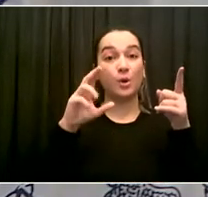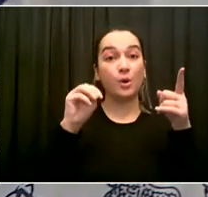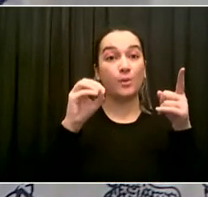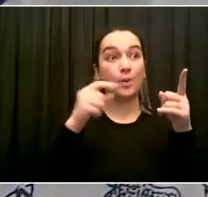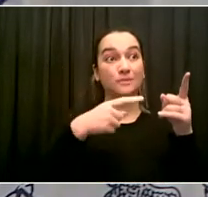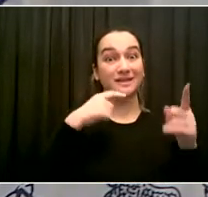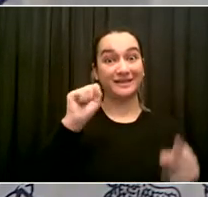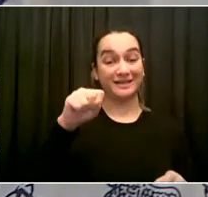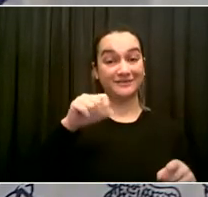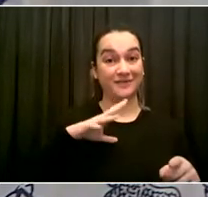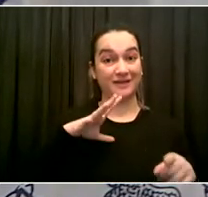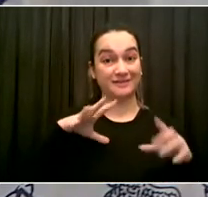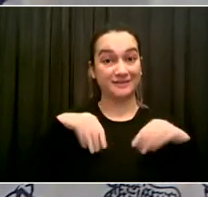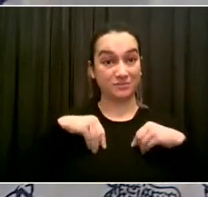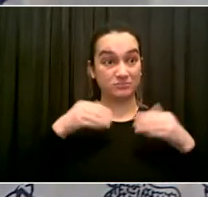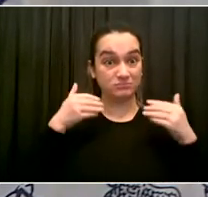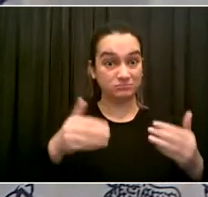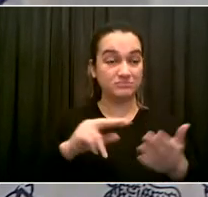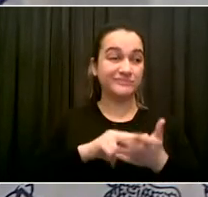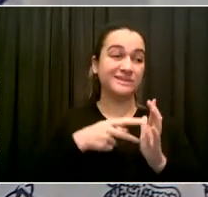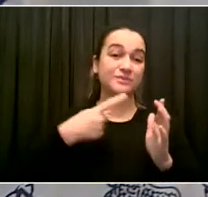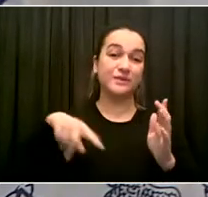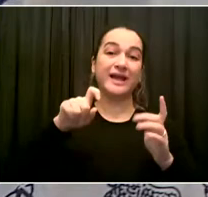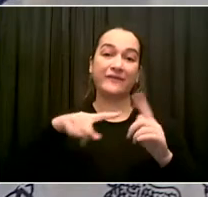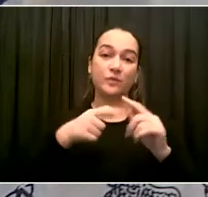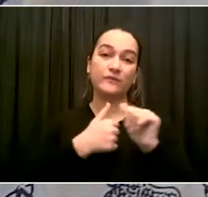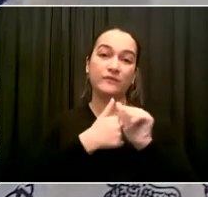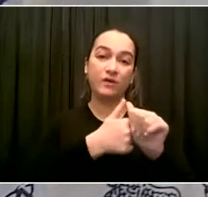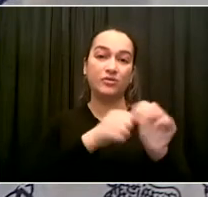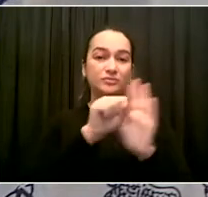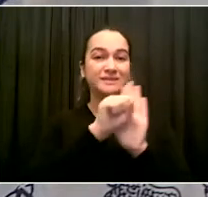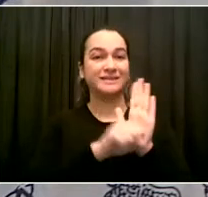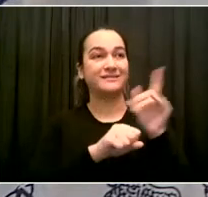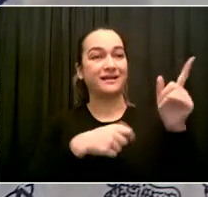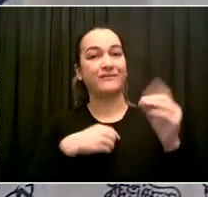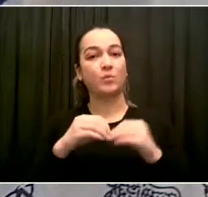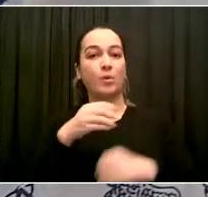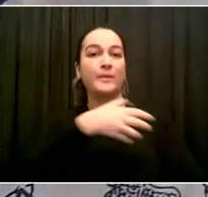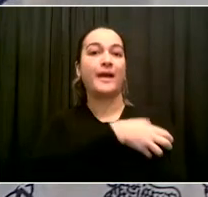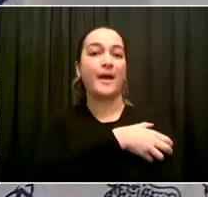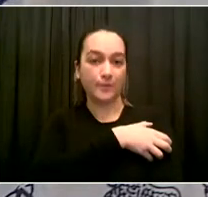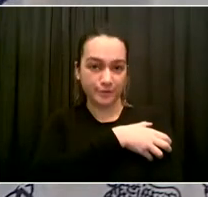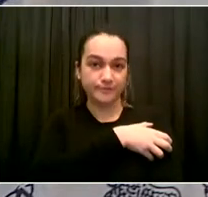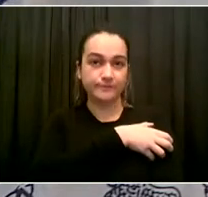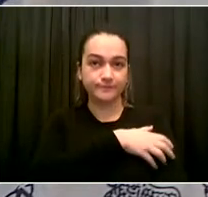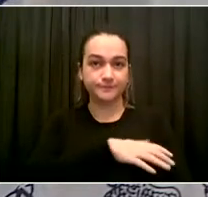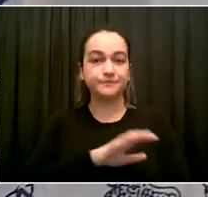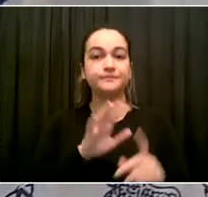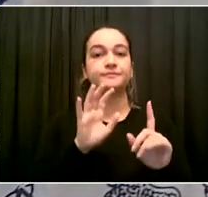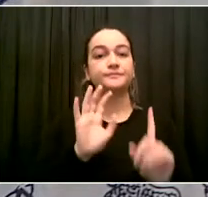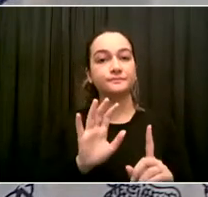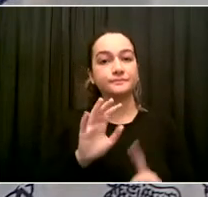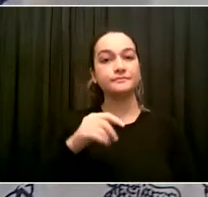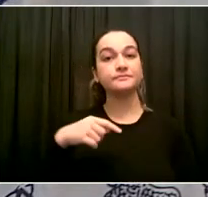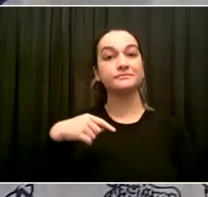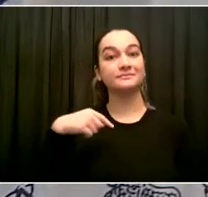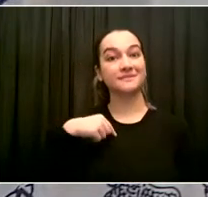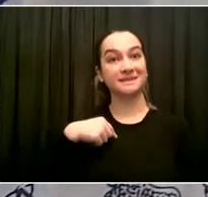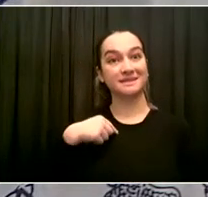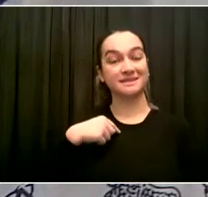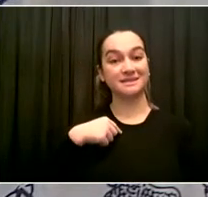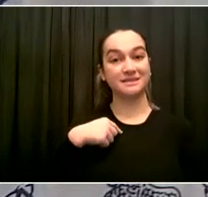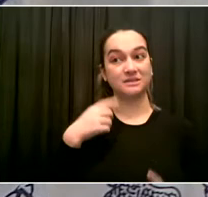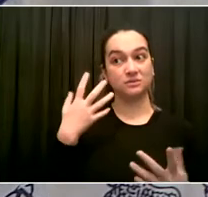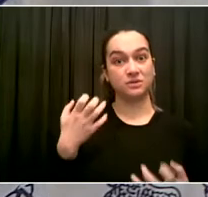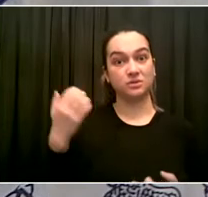done because of what the data and science is telling us? Or is this being done for political reasons? Because it sure as hell looks like a lot of these